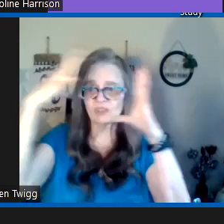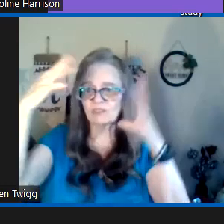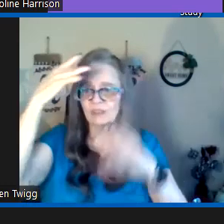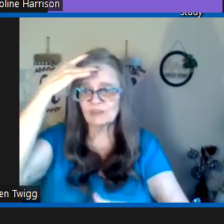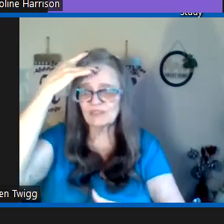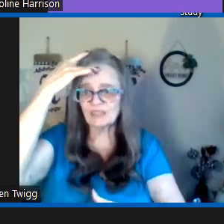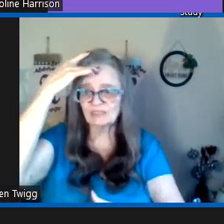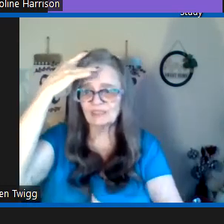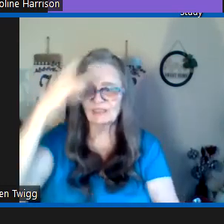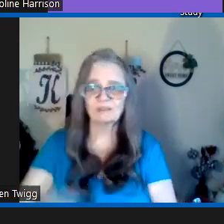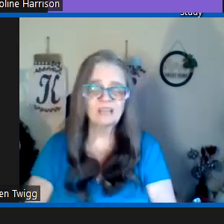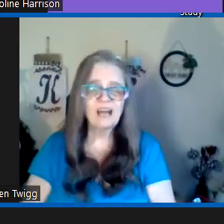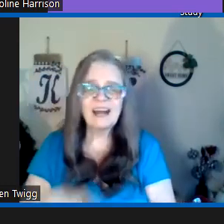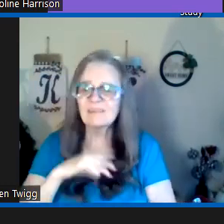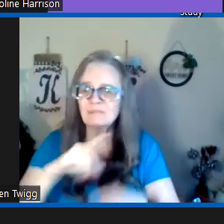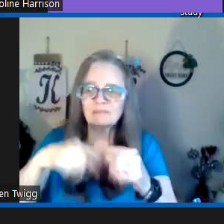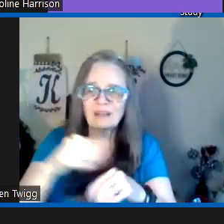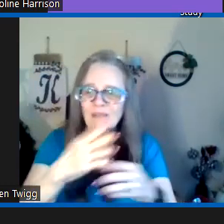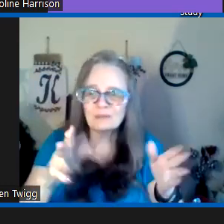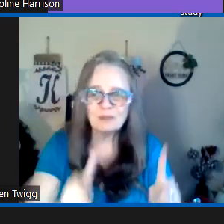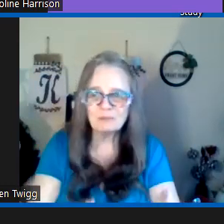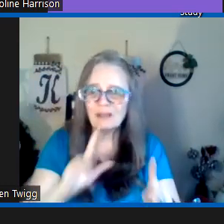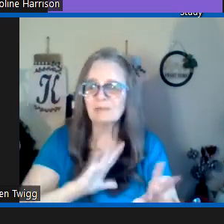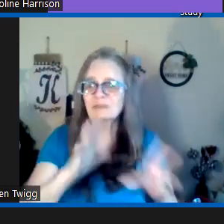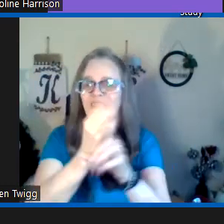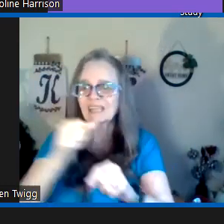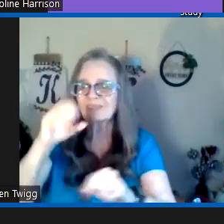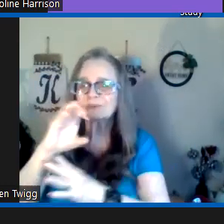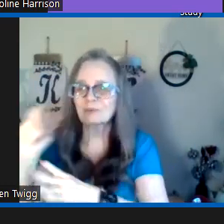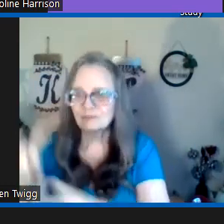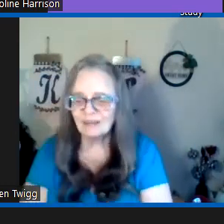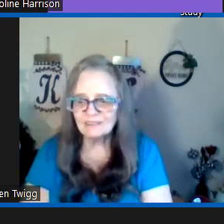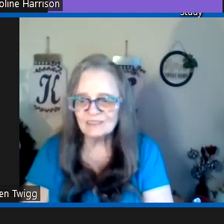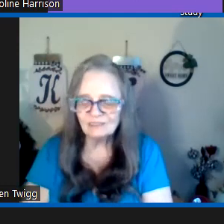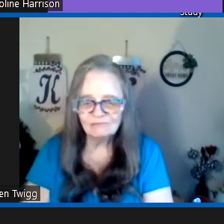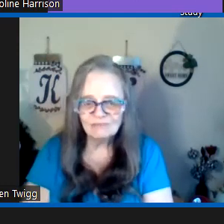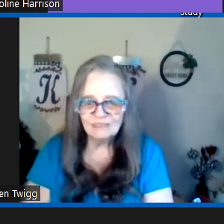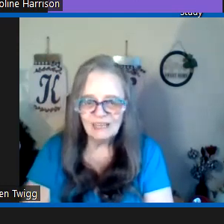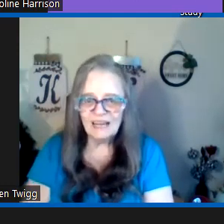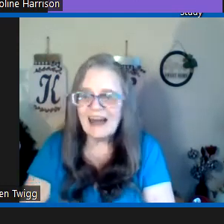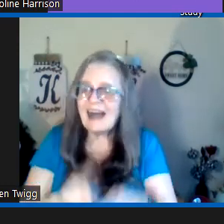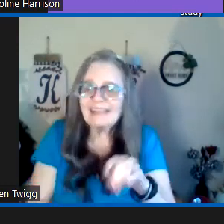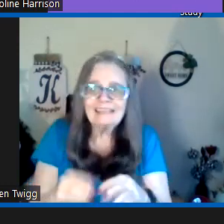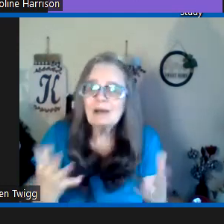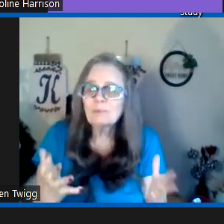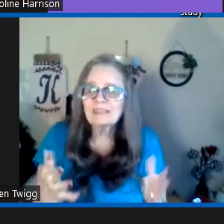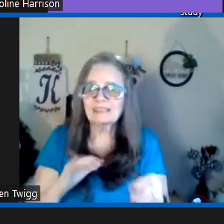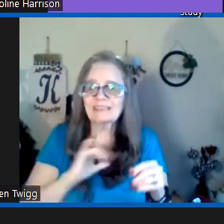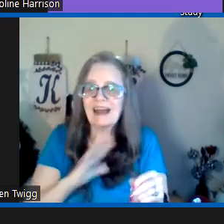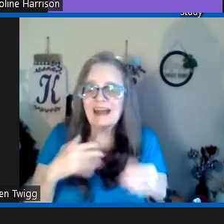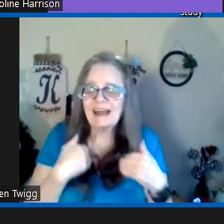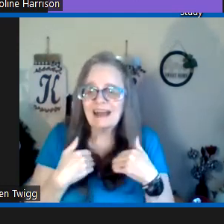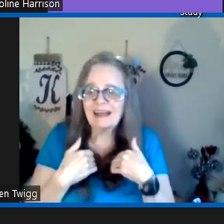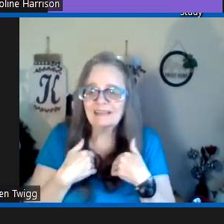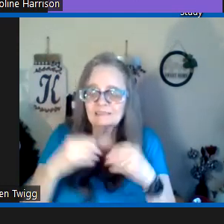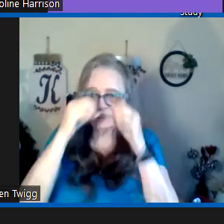mean a vision that you're sick you say oh i've been around those people i'm gonna get the coronavirus i can't help but get